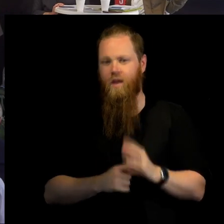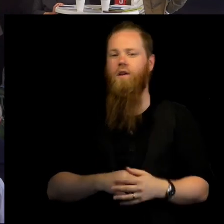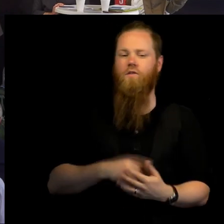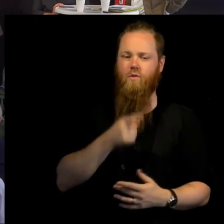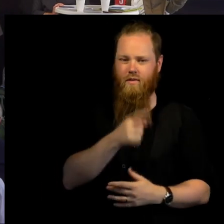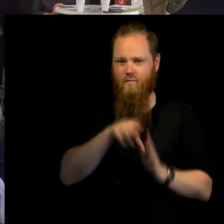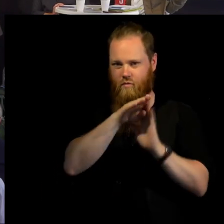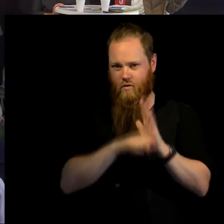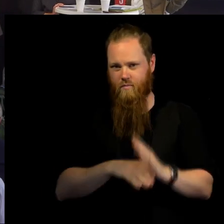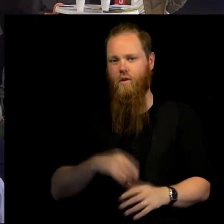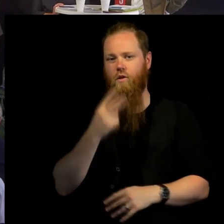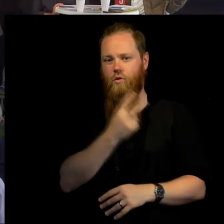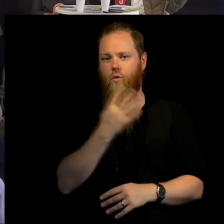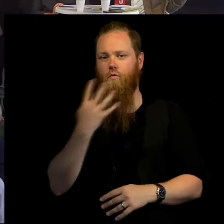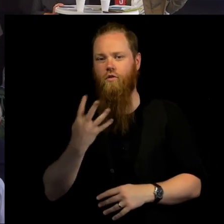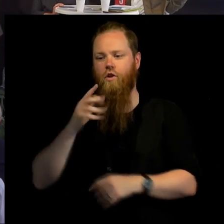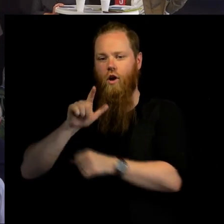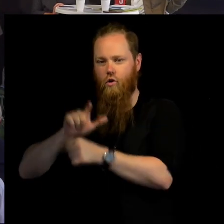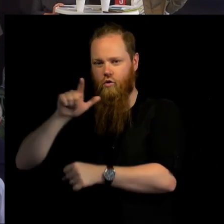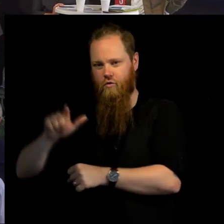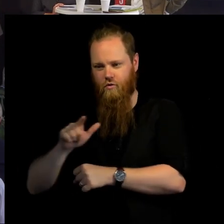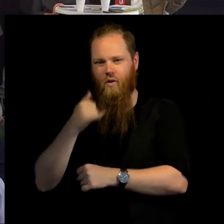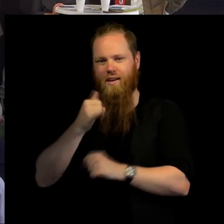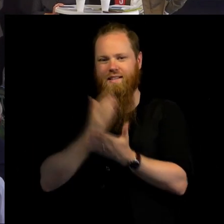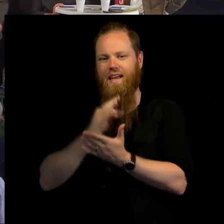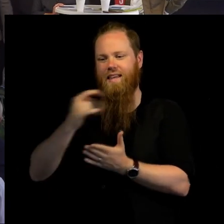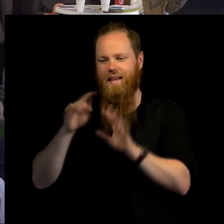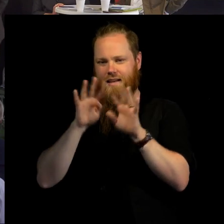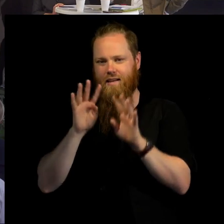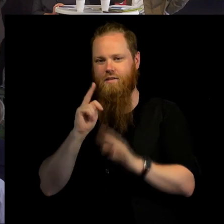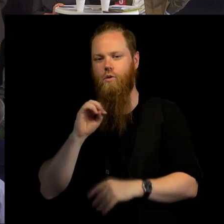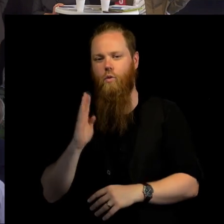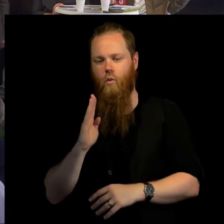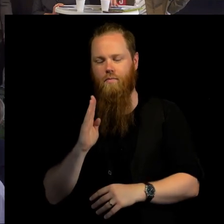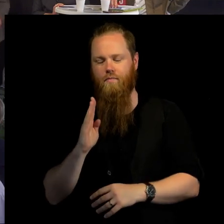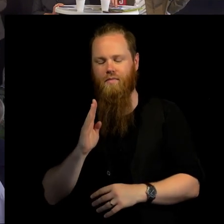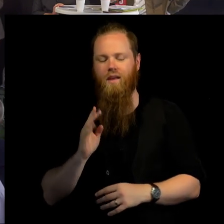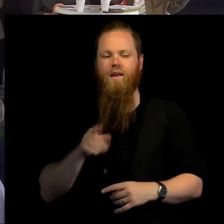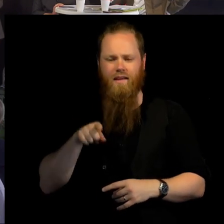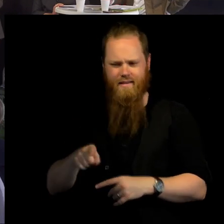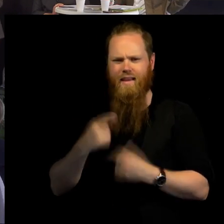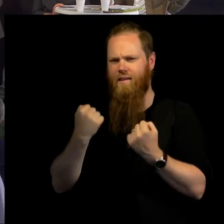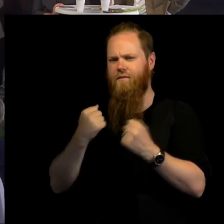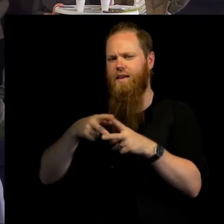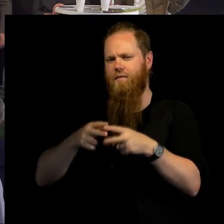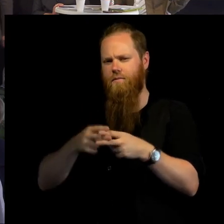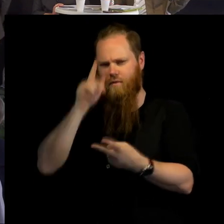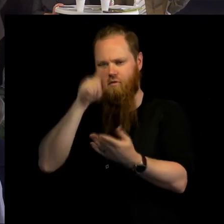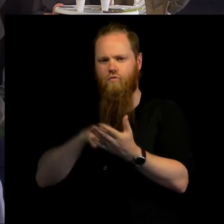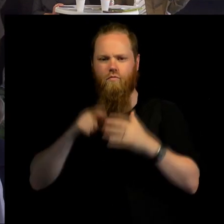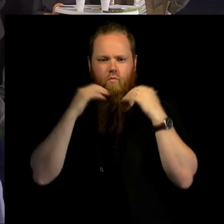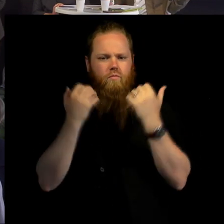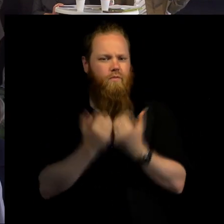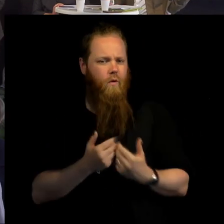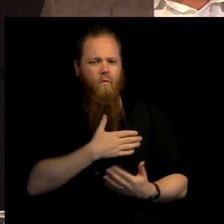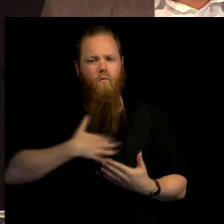there is a very powerful new tool to really reinforce the humanitarian principles and the